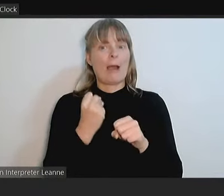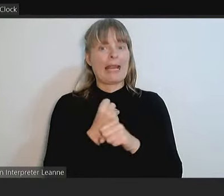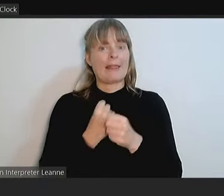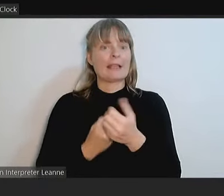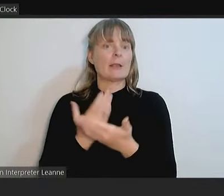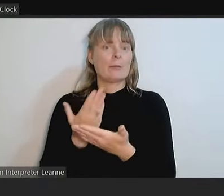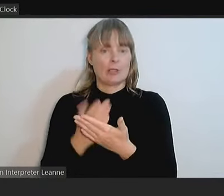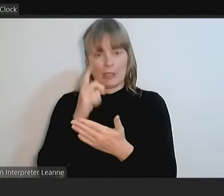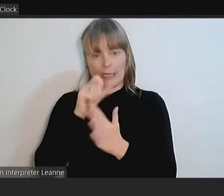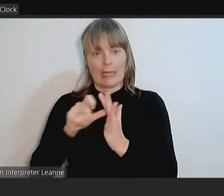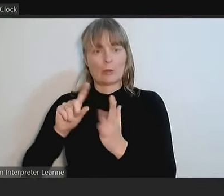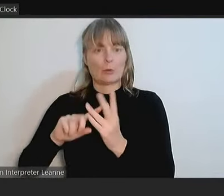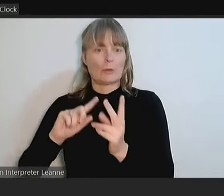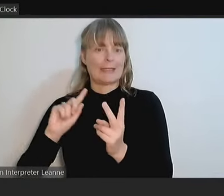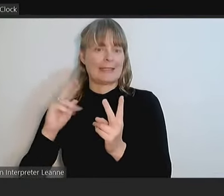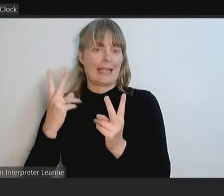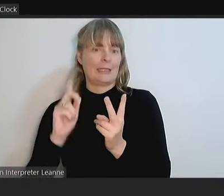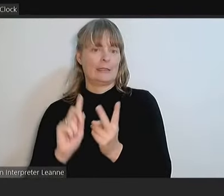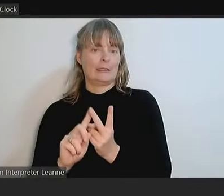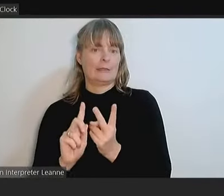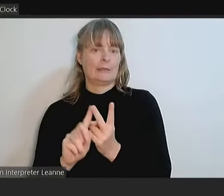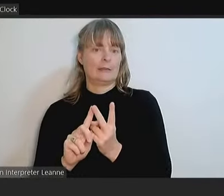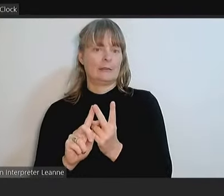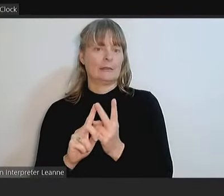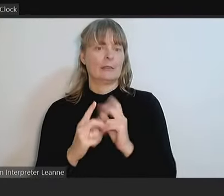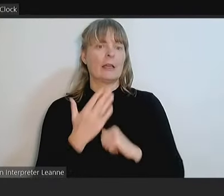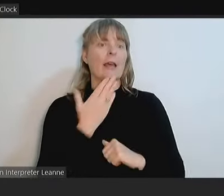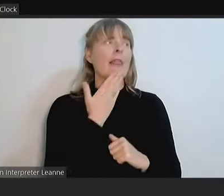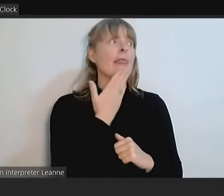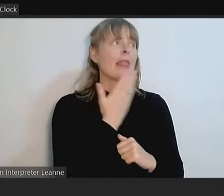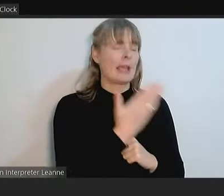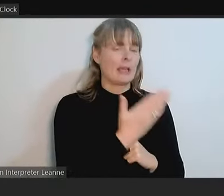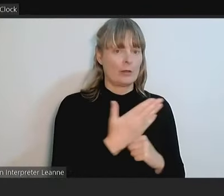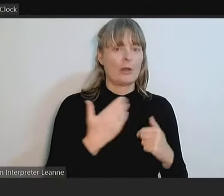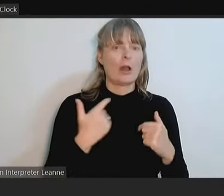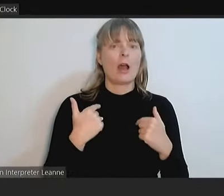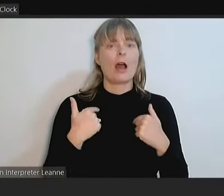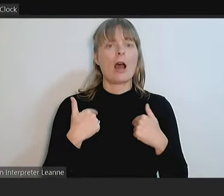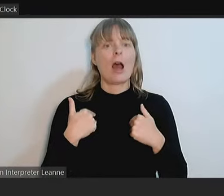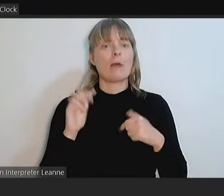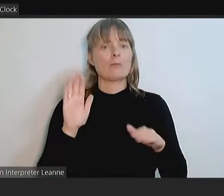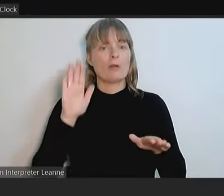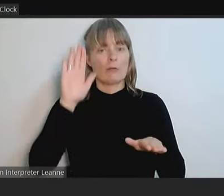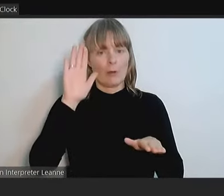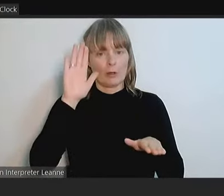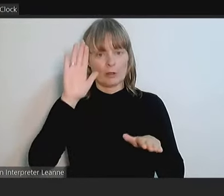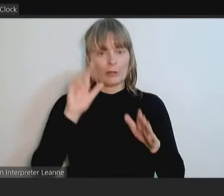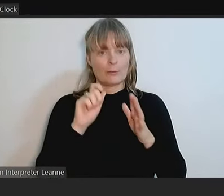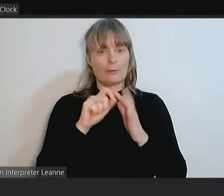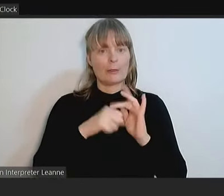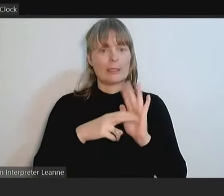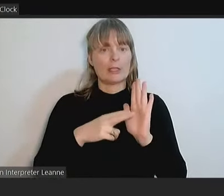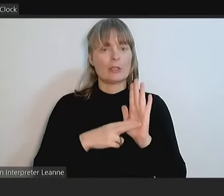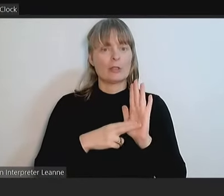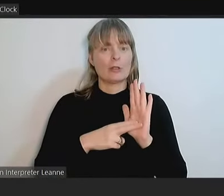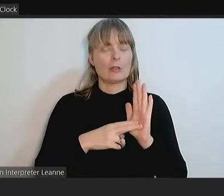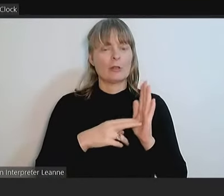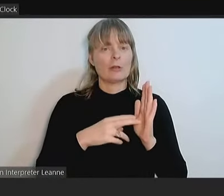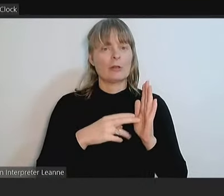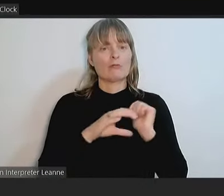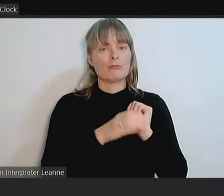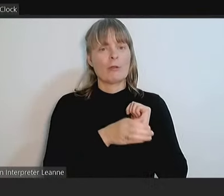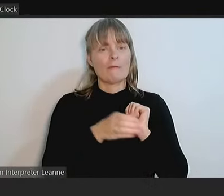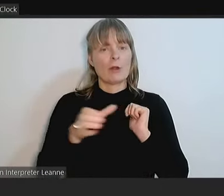Thank you. Thank you, Mayor Williams. I move a motion to table a petition for a referral to the CEO for consideration and